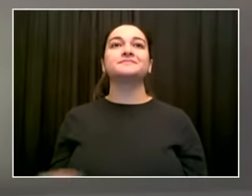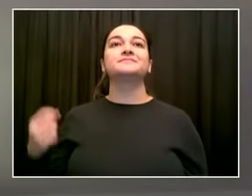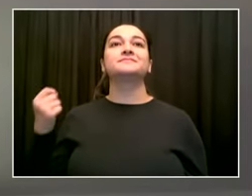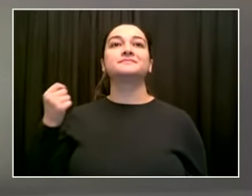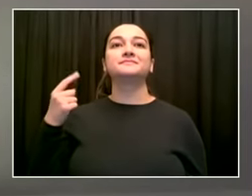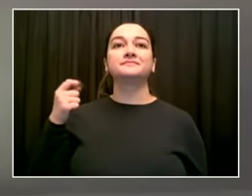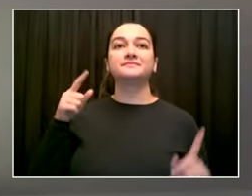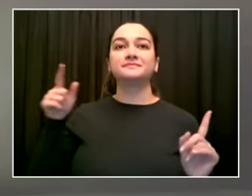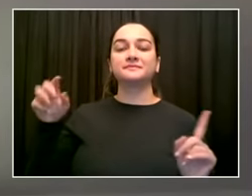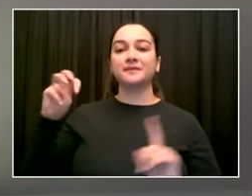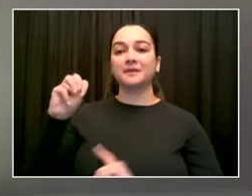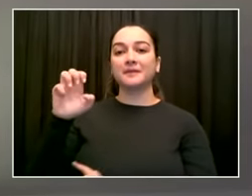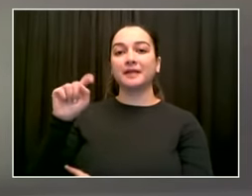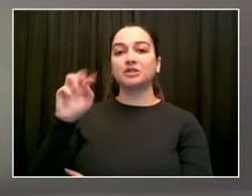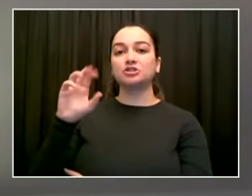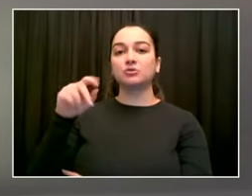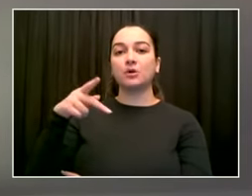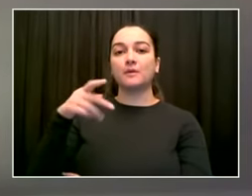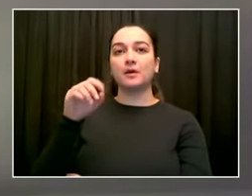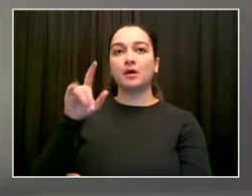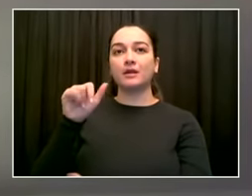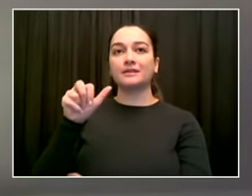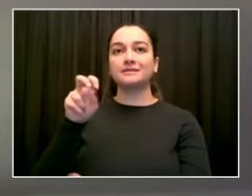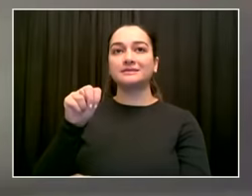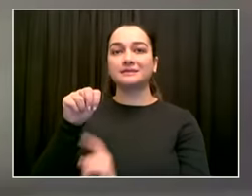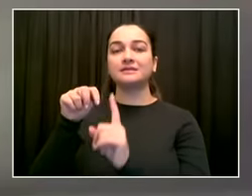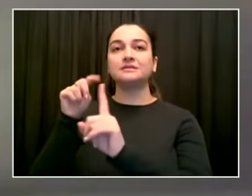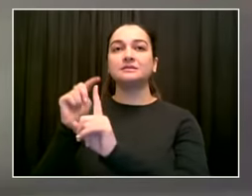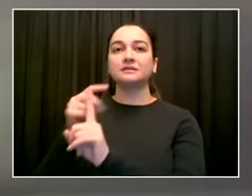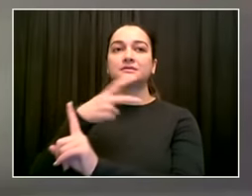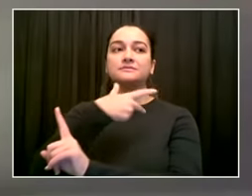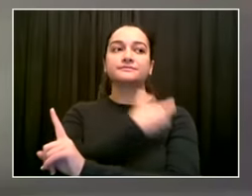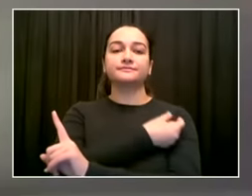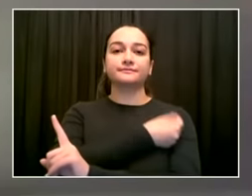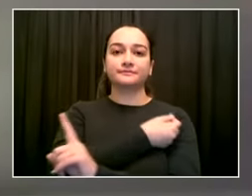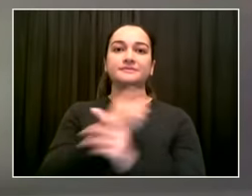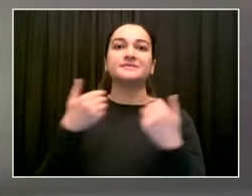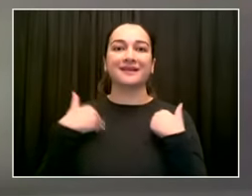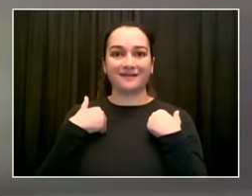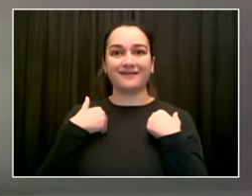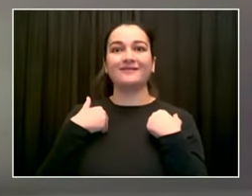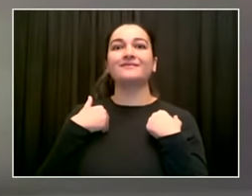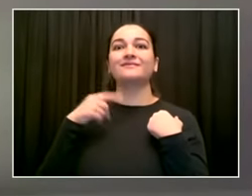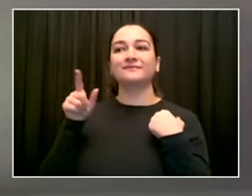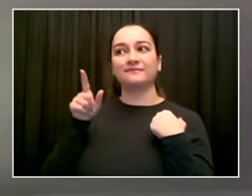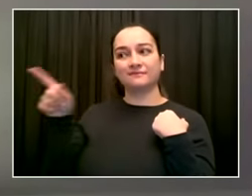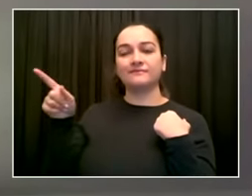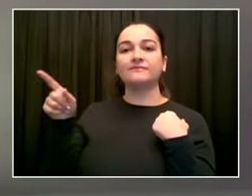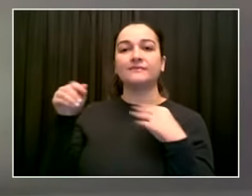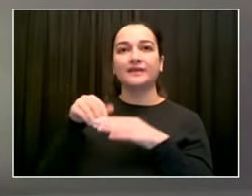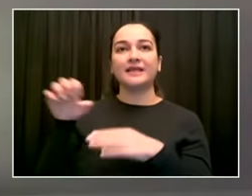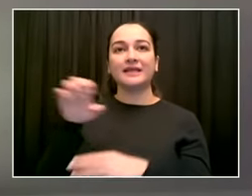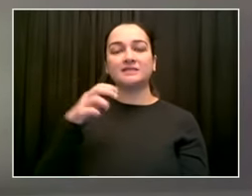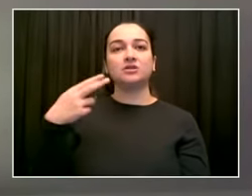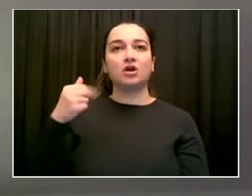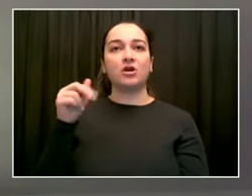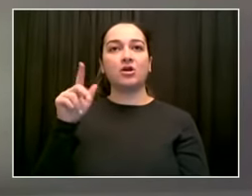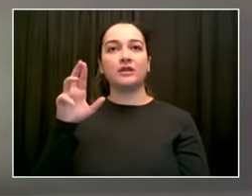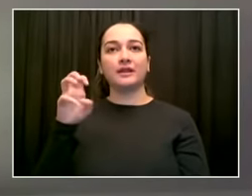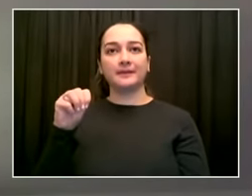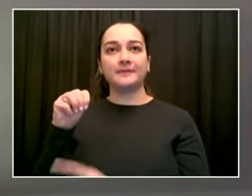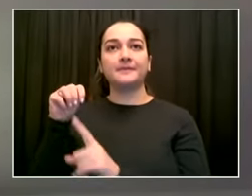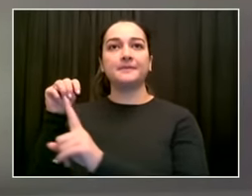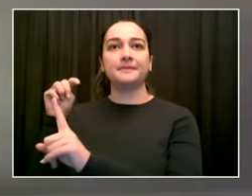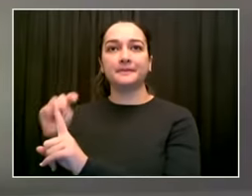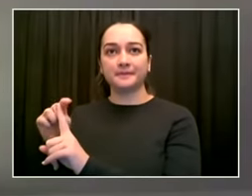we're hoping that with the expansion of supply, we will be able to markedly increase the number of vaccinations. The